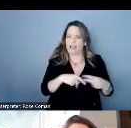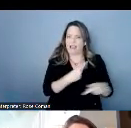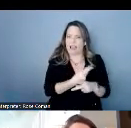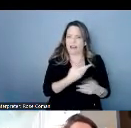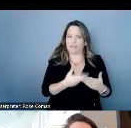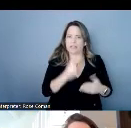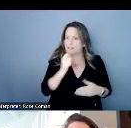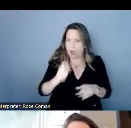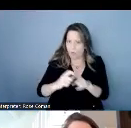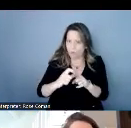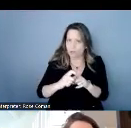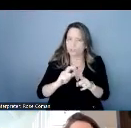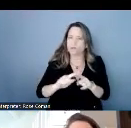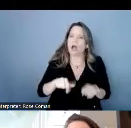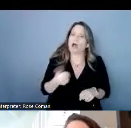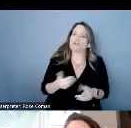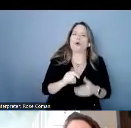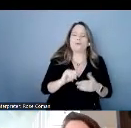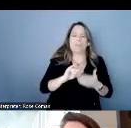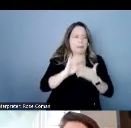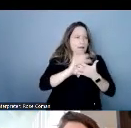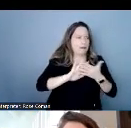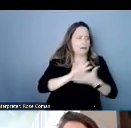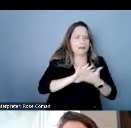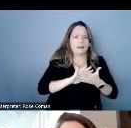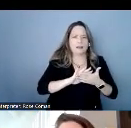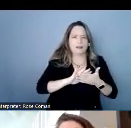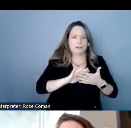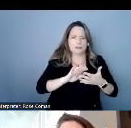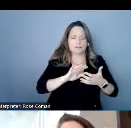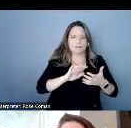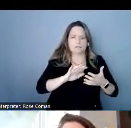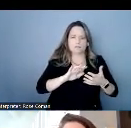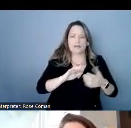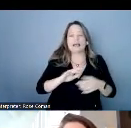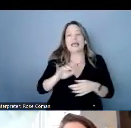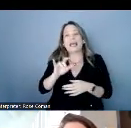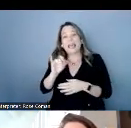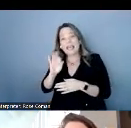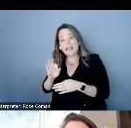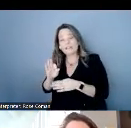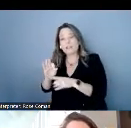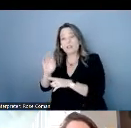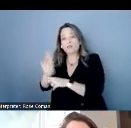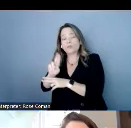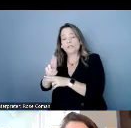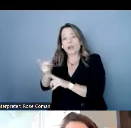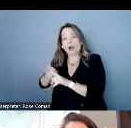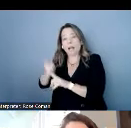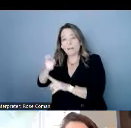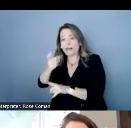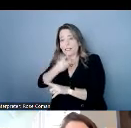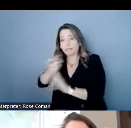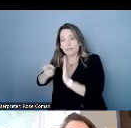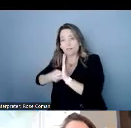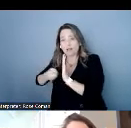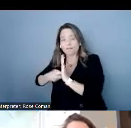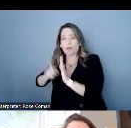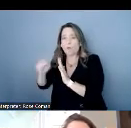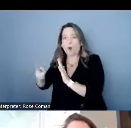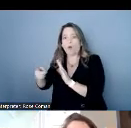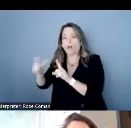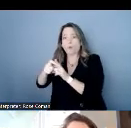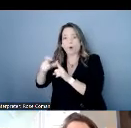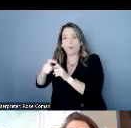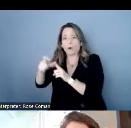is on the other end of the line they're breaking up automatic speech recognition isn't going to tell the user anything beyond verbatim for